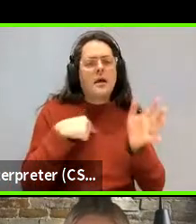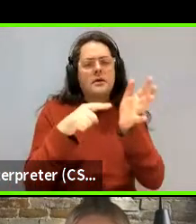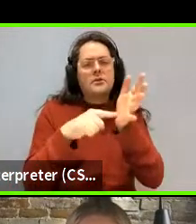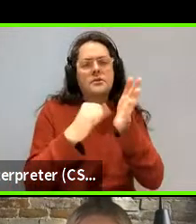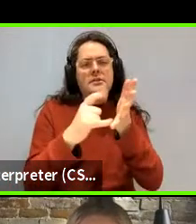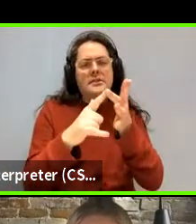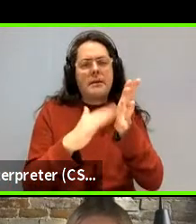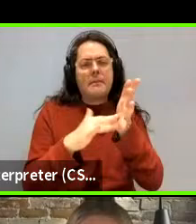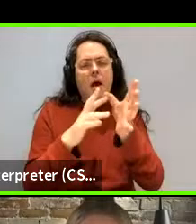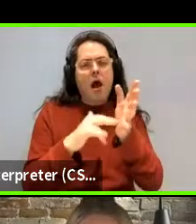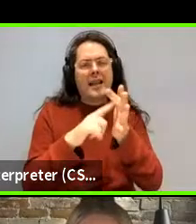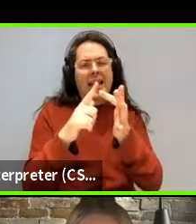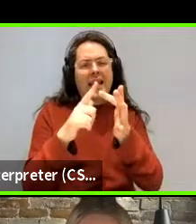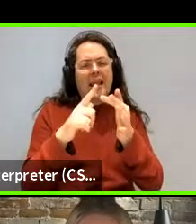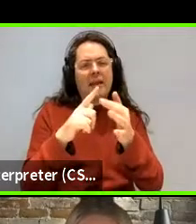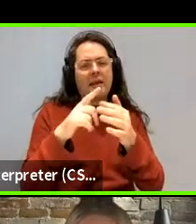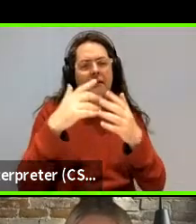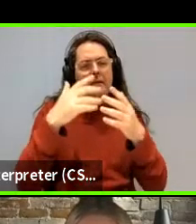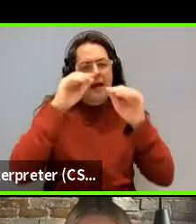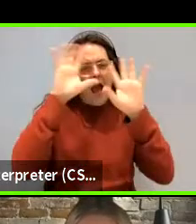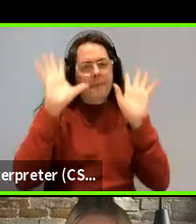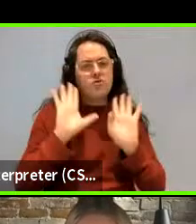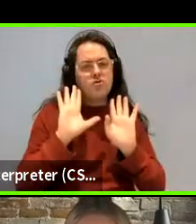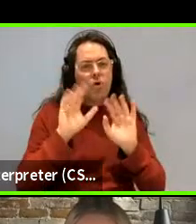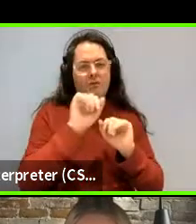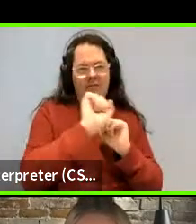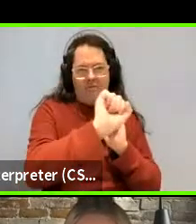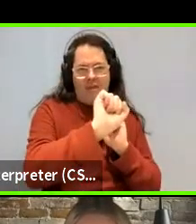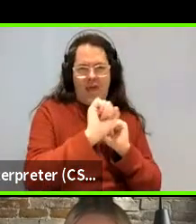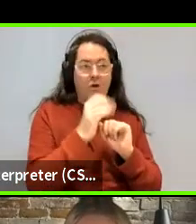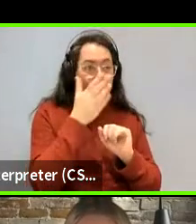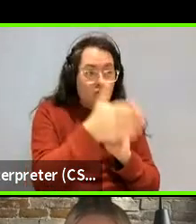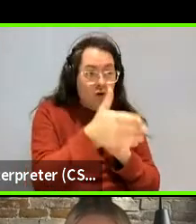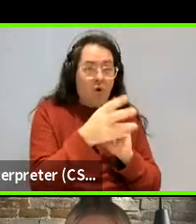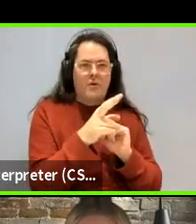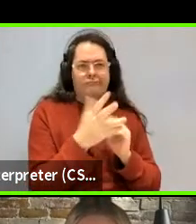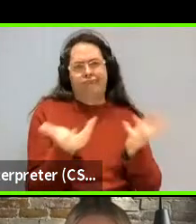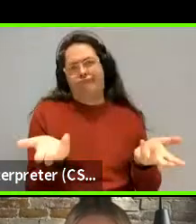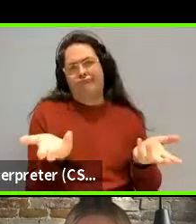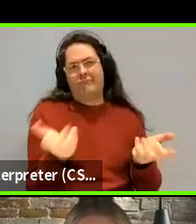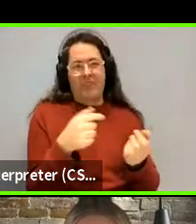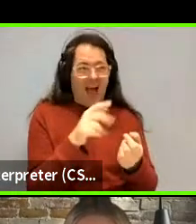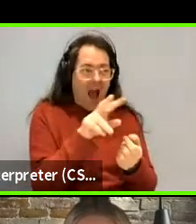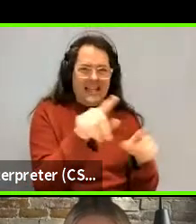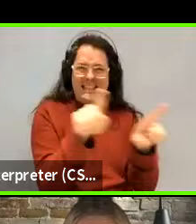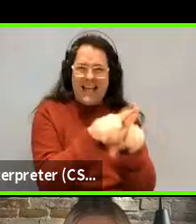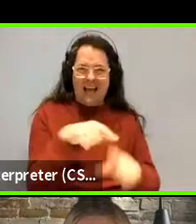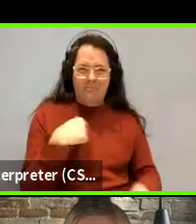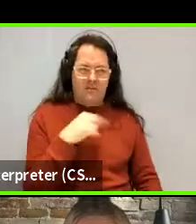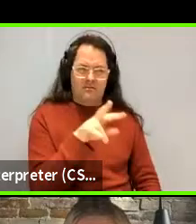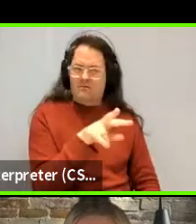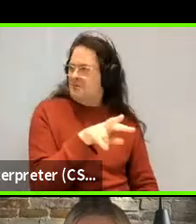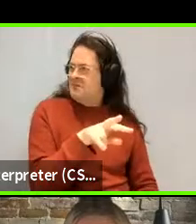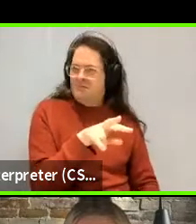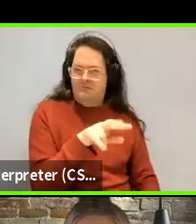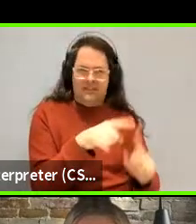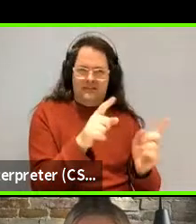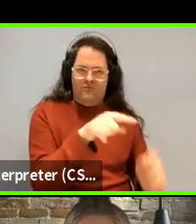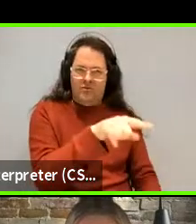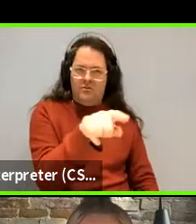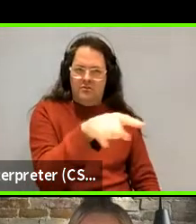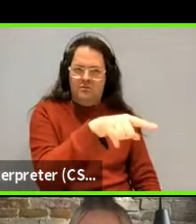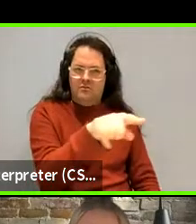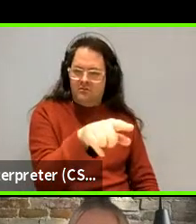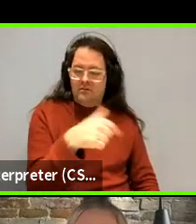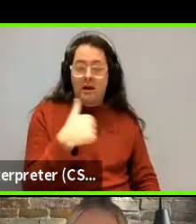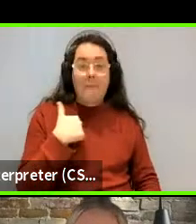in there, they, things will look very similar to me. And we, I've actually run experiments where we've given people eye tracking studies with two,